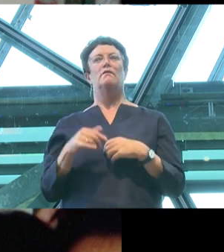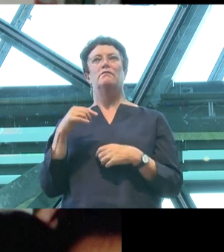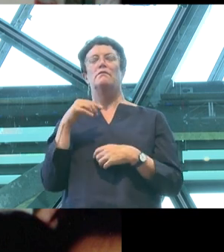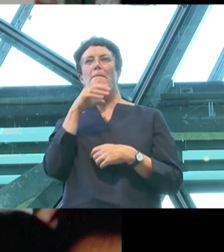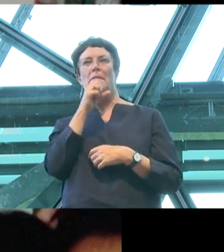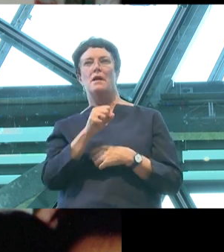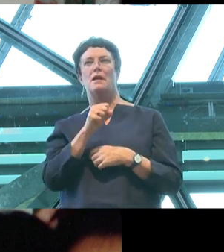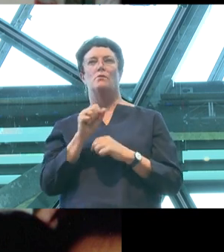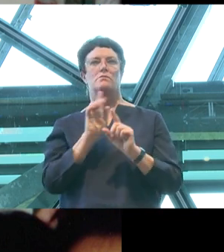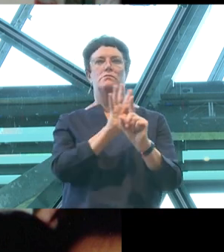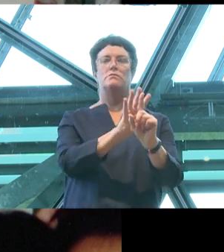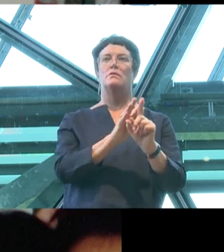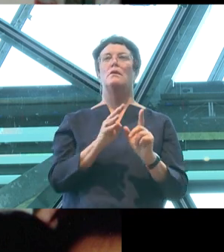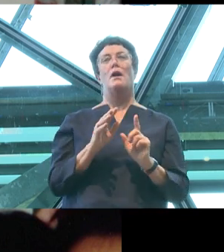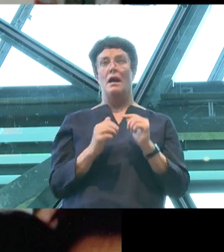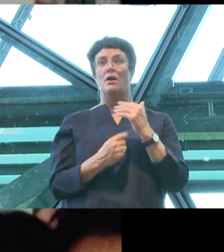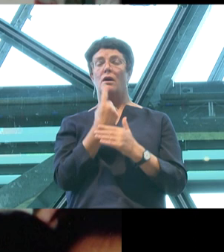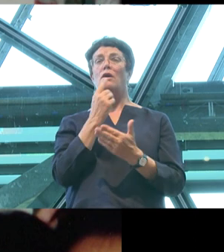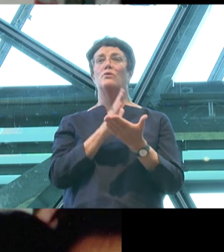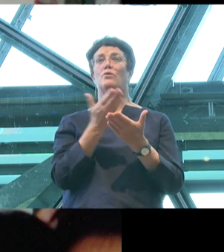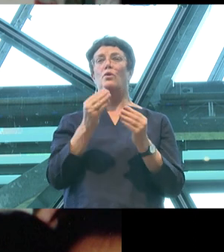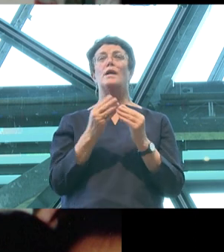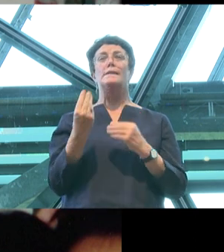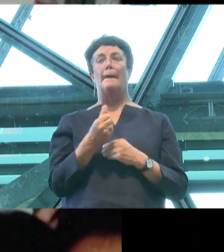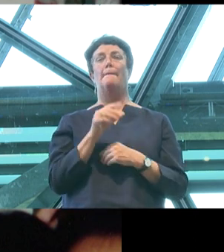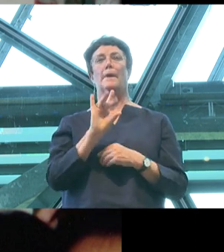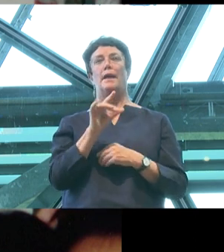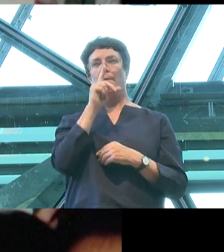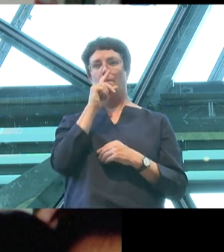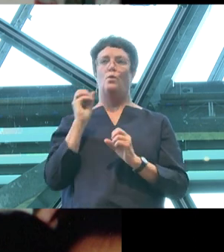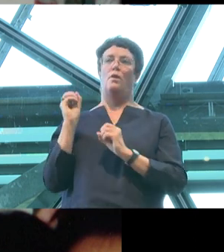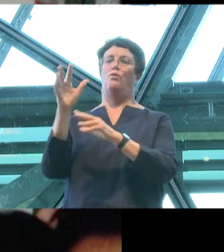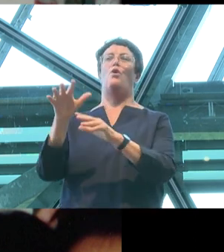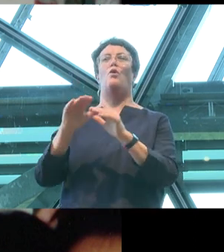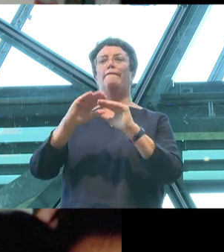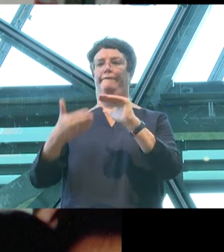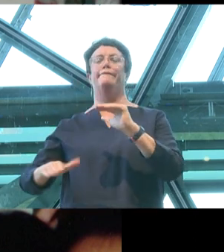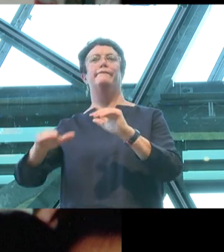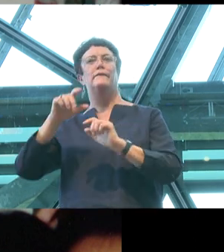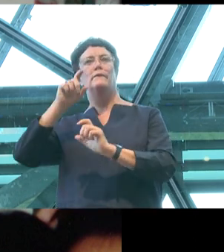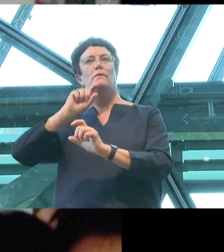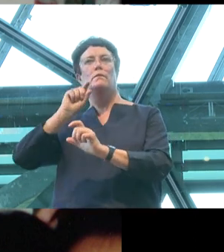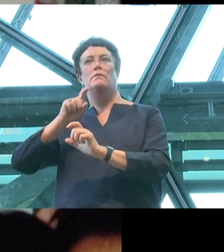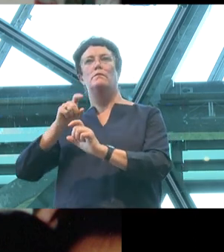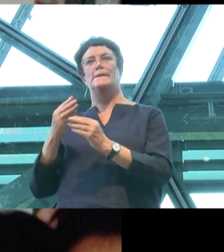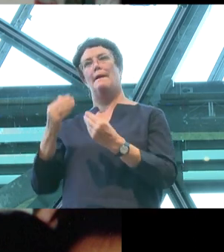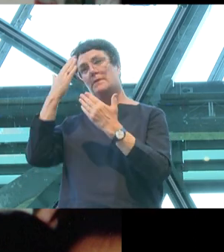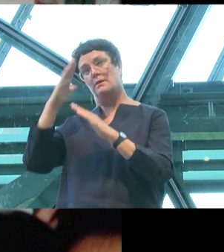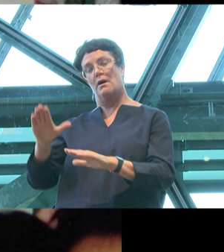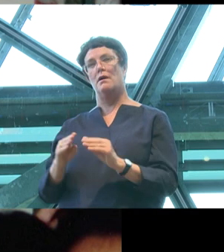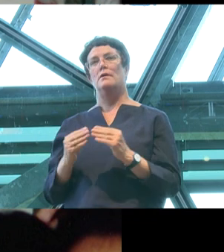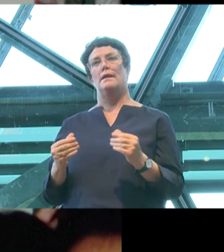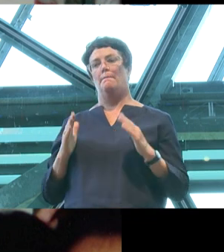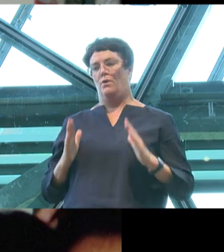Some were thrown off cliffs. Some of them died and their bodies were never recovered. Some were